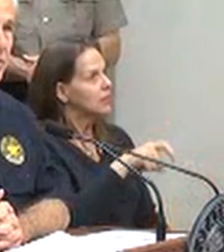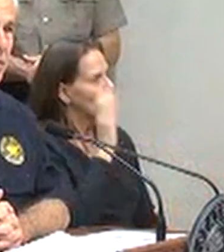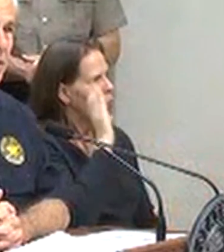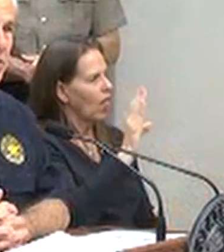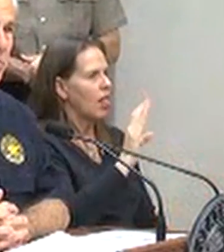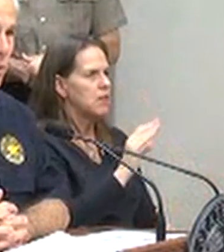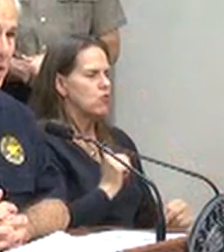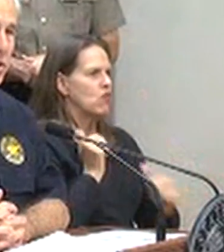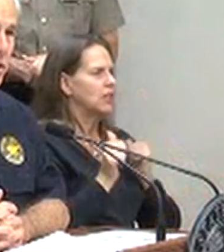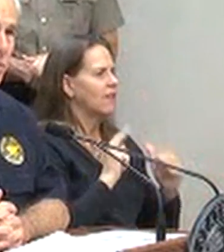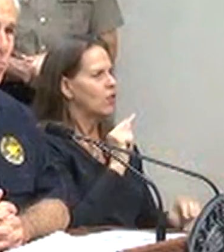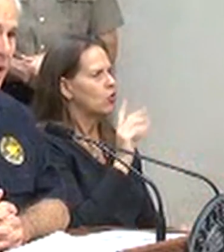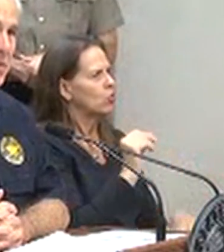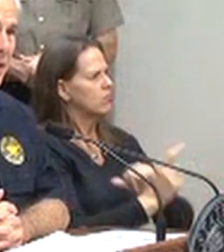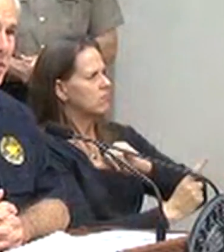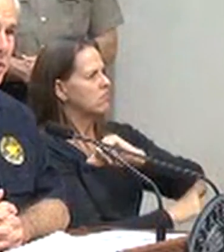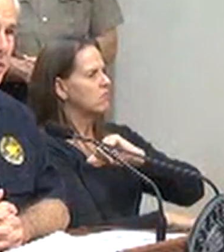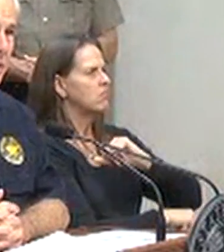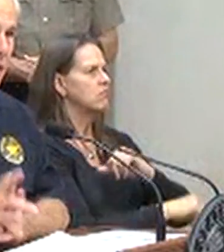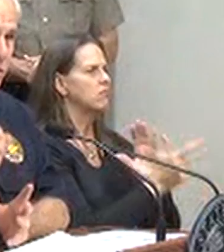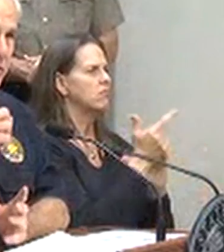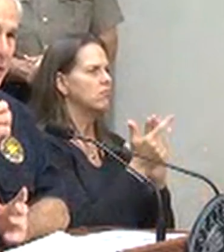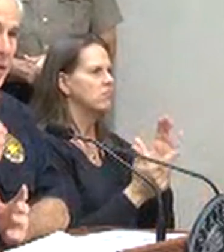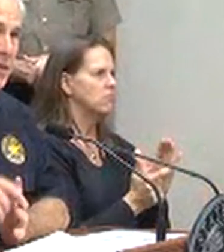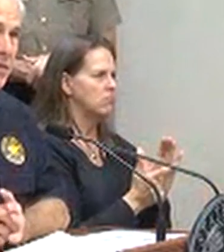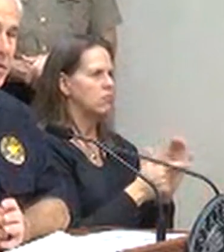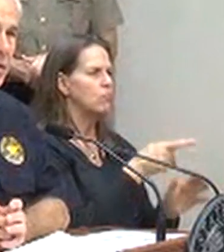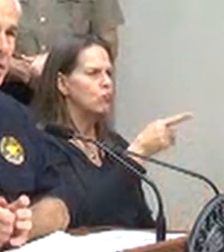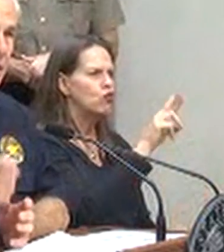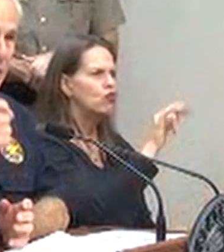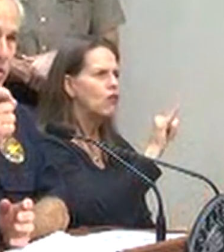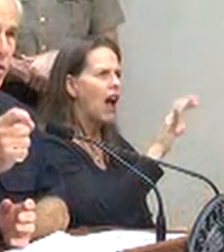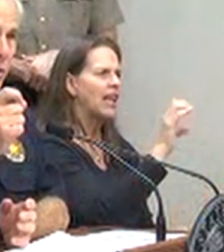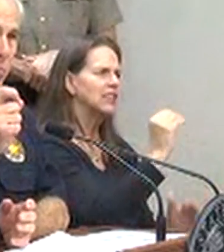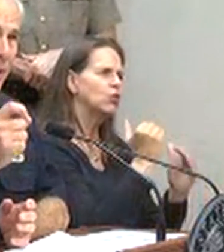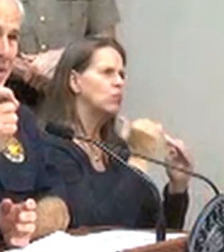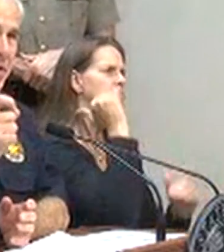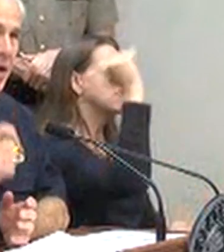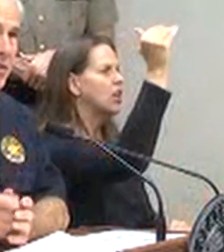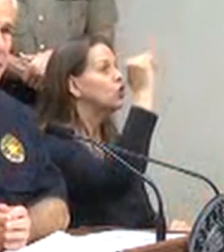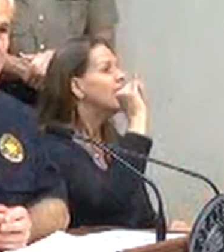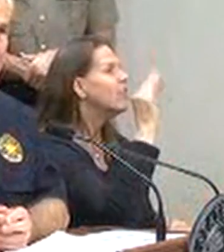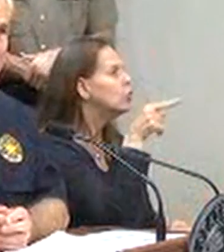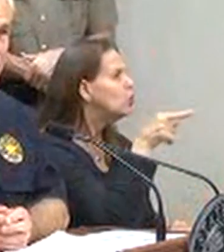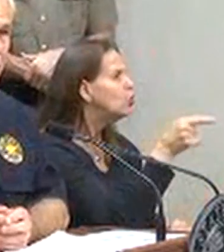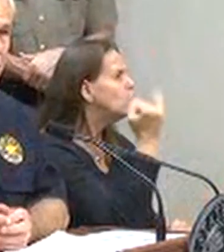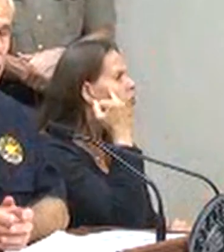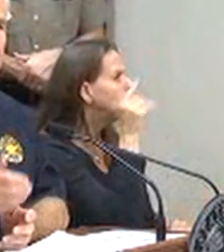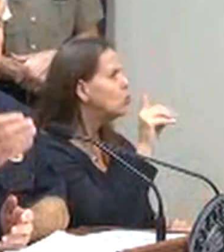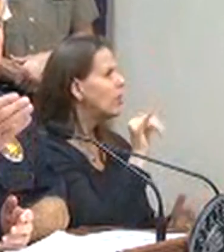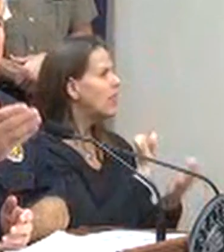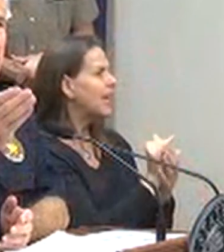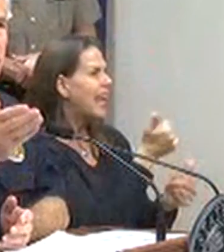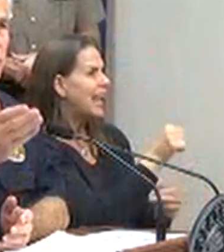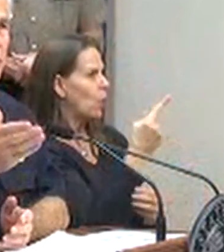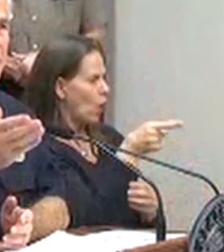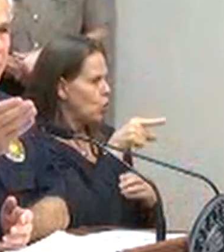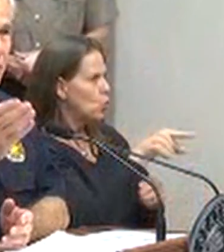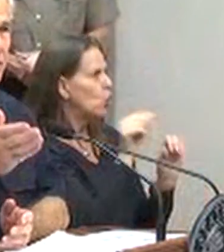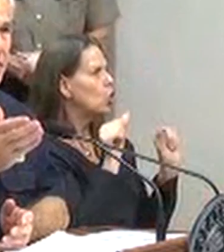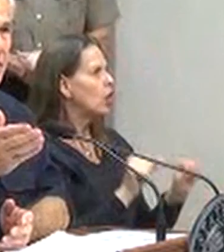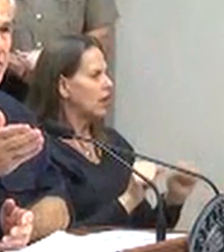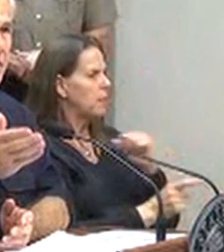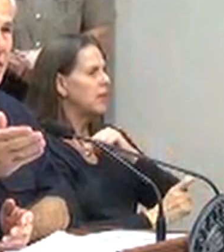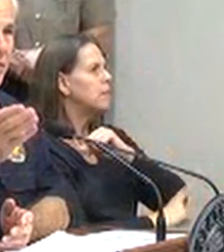aggressive action to prosecute price gouging. Understand this, if you price gouge anybody, you can be subject to